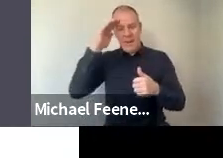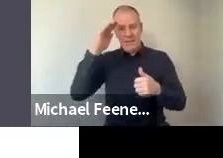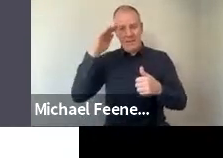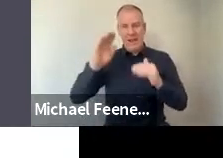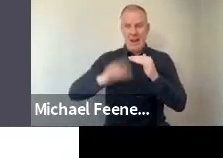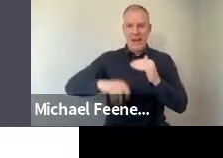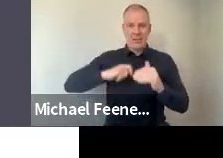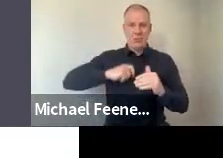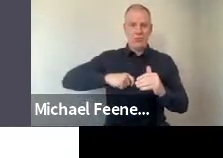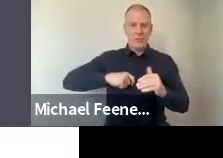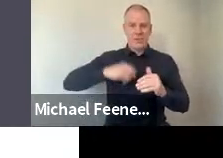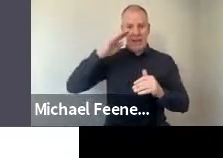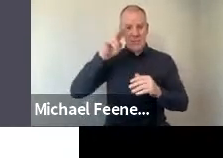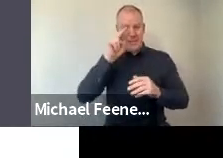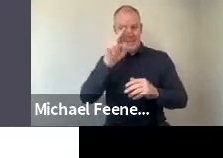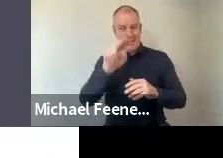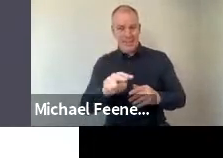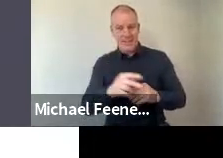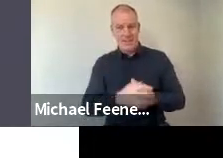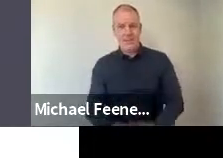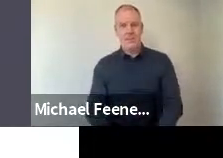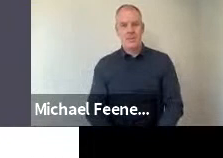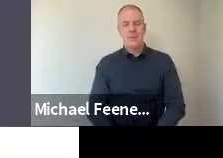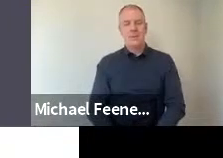which you can see at the bottom of the slide there.